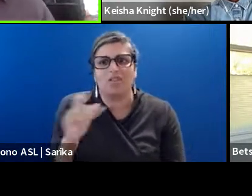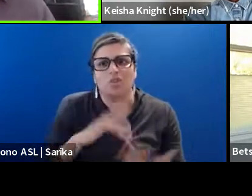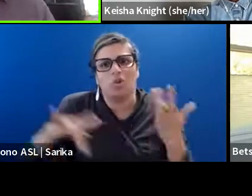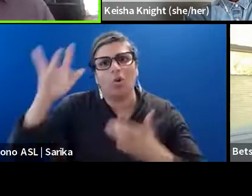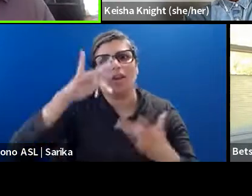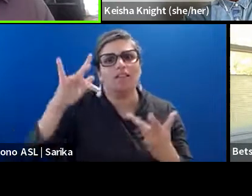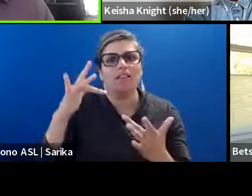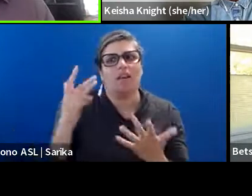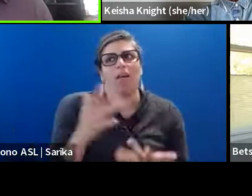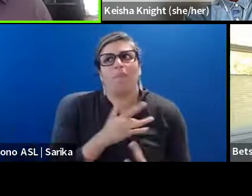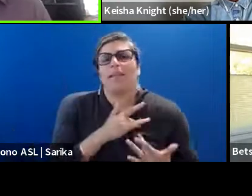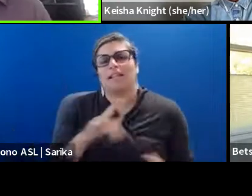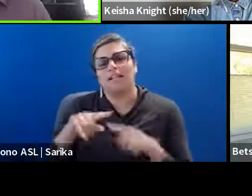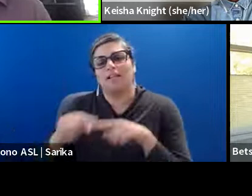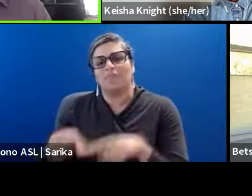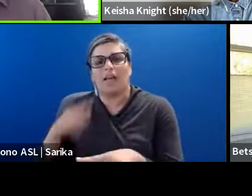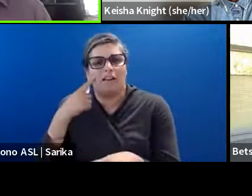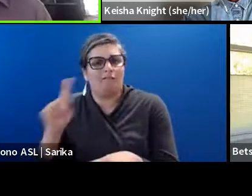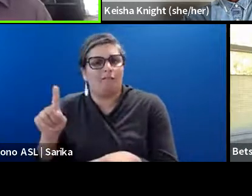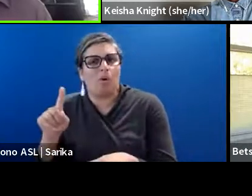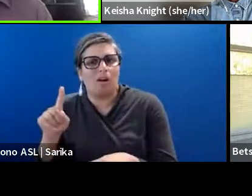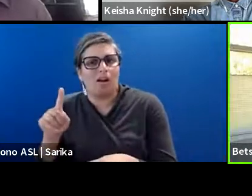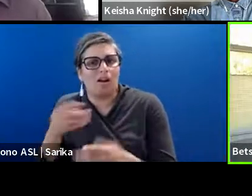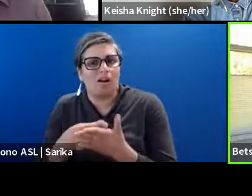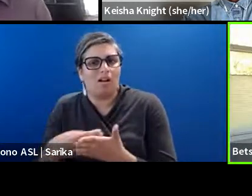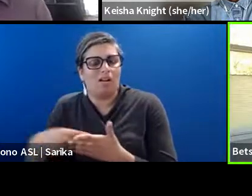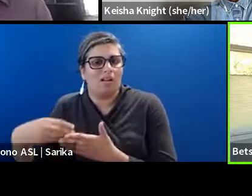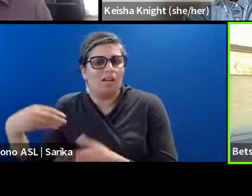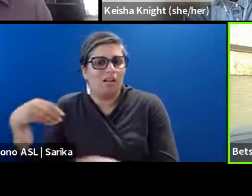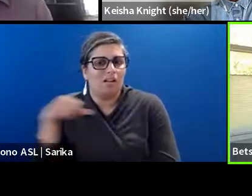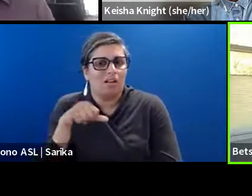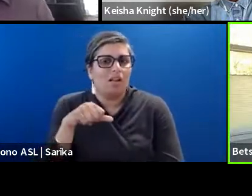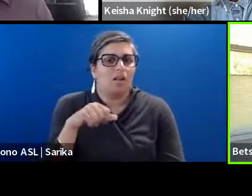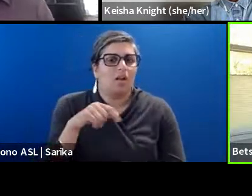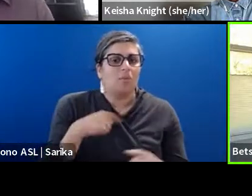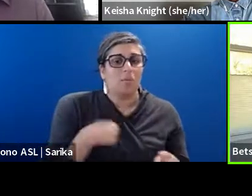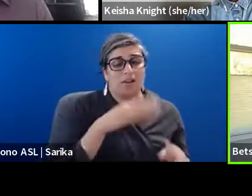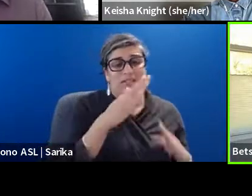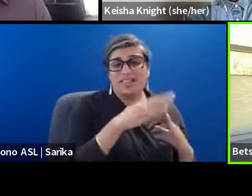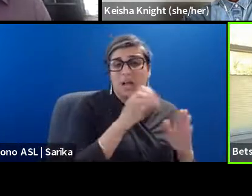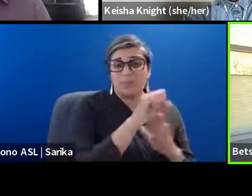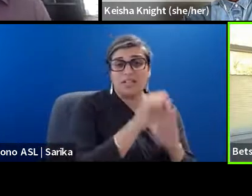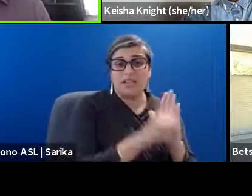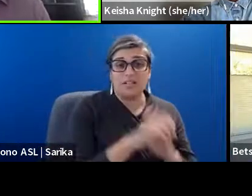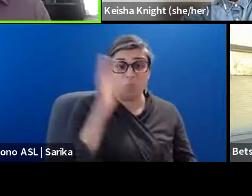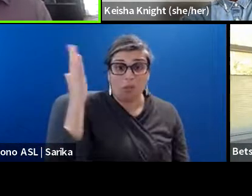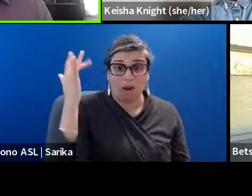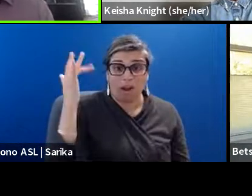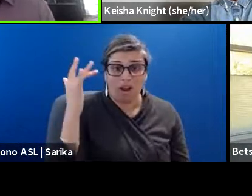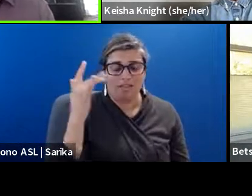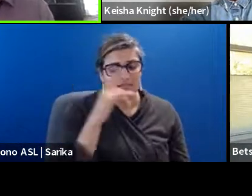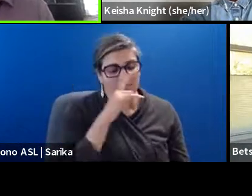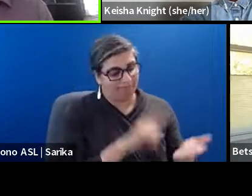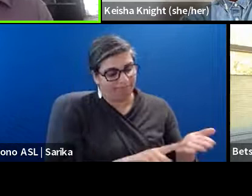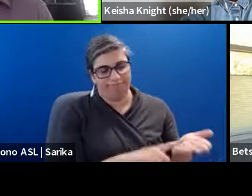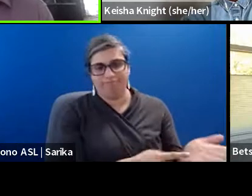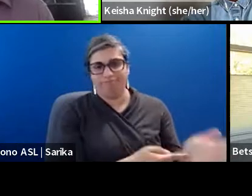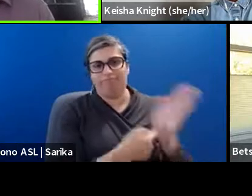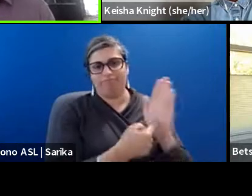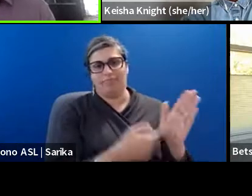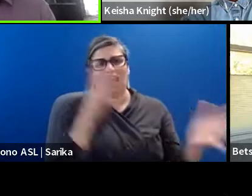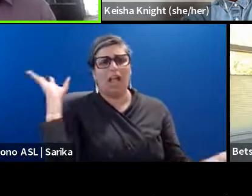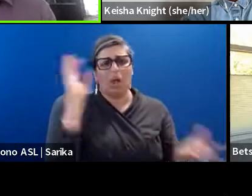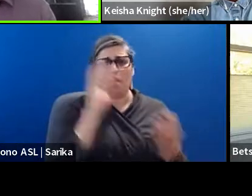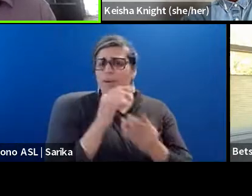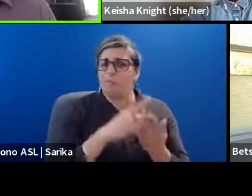Louisiana is traditionally known for. Um, but when I say we're the top States, again, that's, that's track record, that's amount of projects